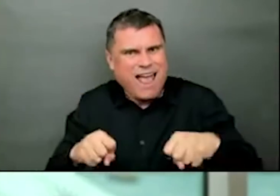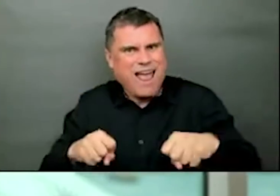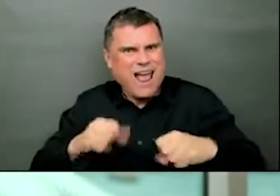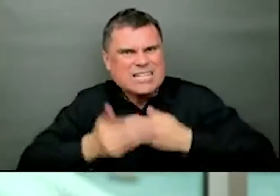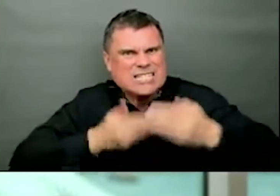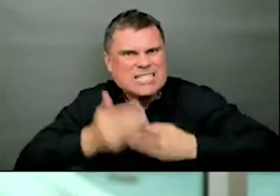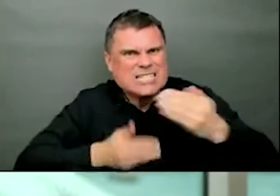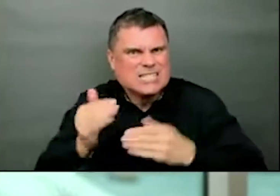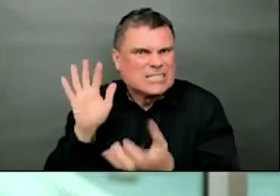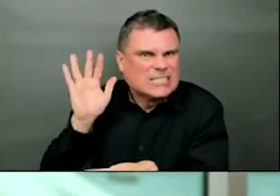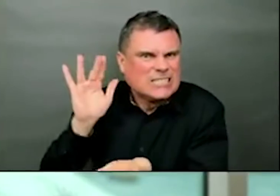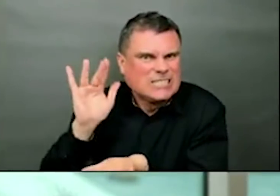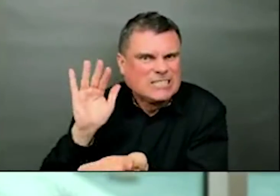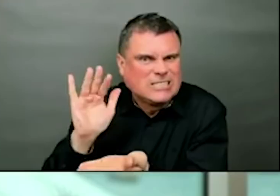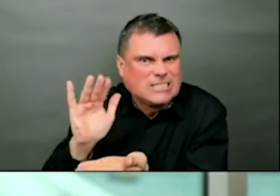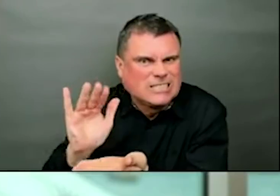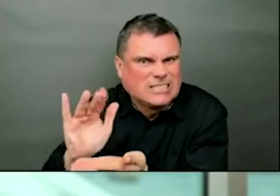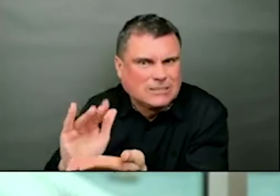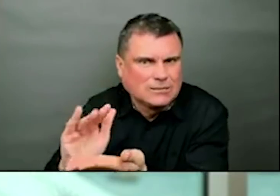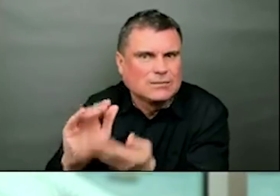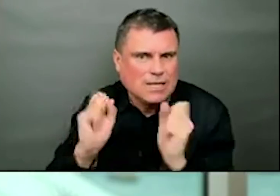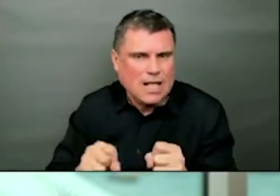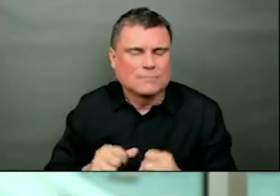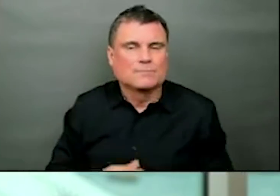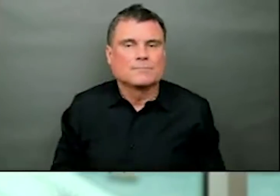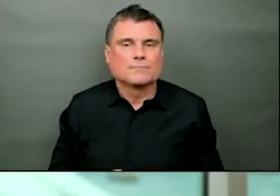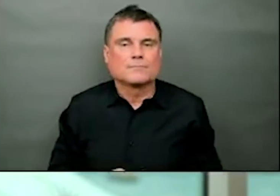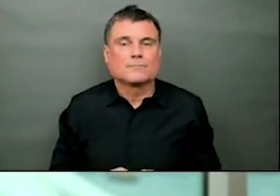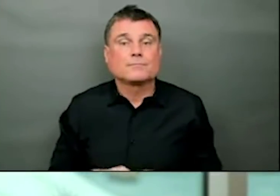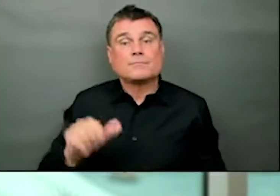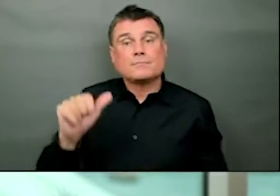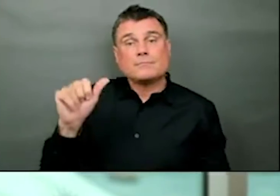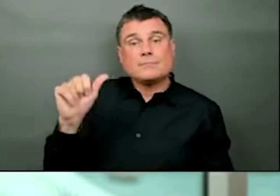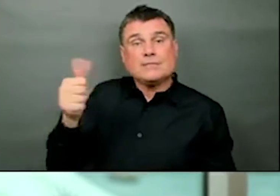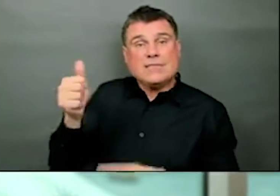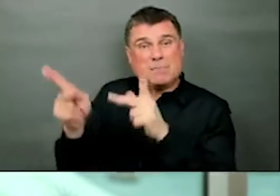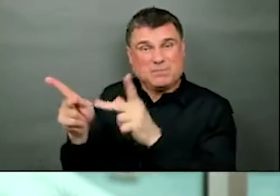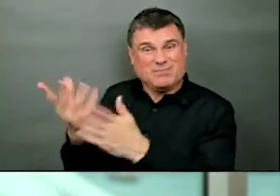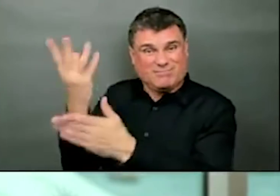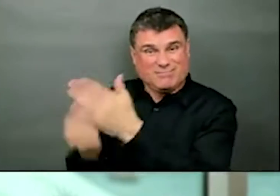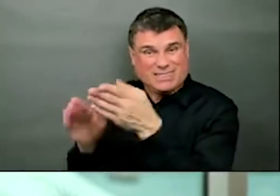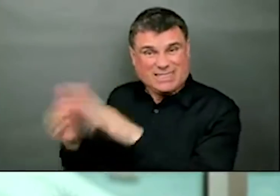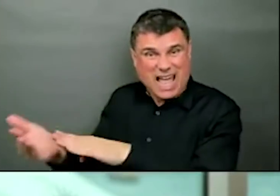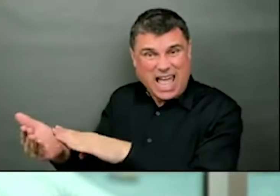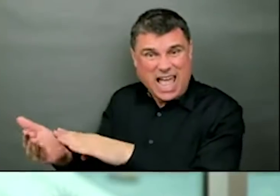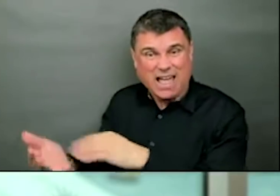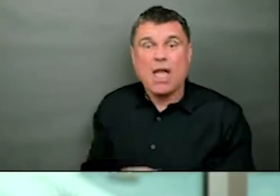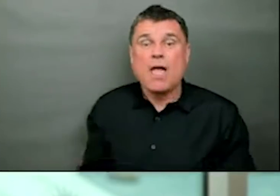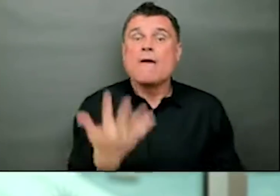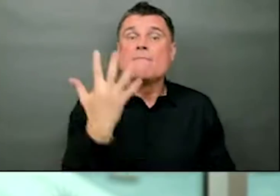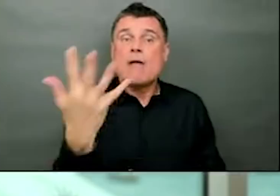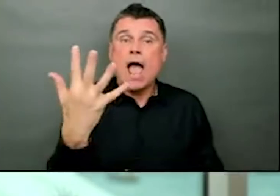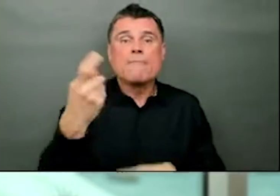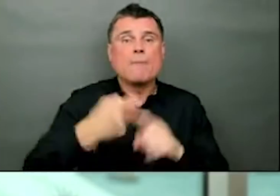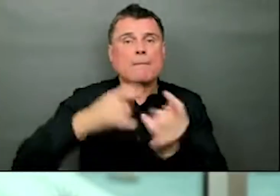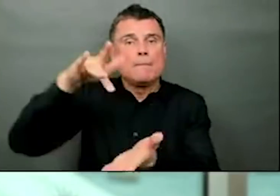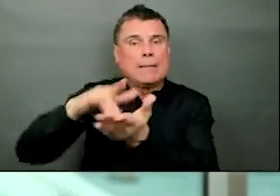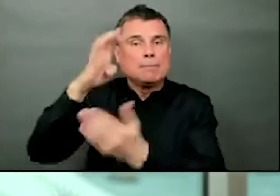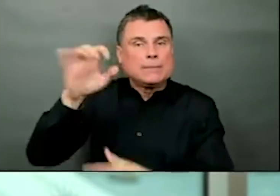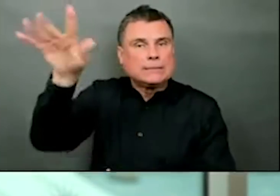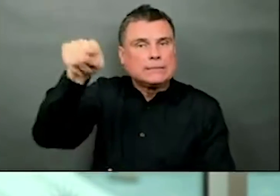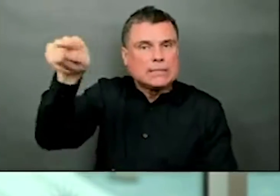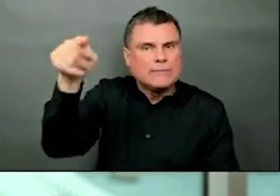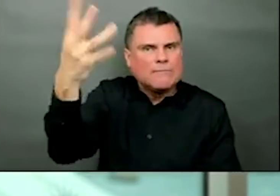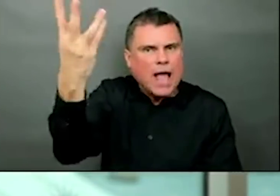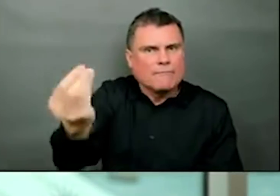the people who passed away were in interior health today and we see still have more than 20 people in hospital in interior health.